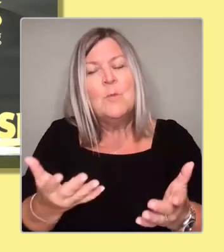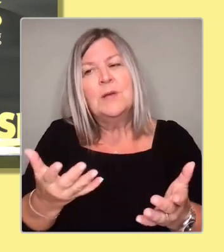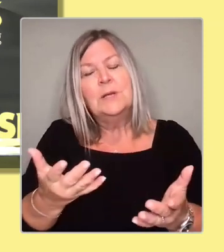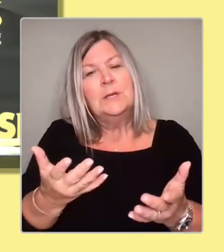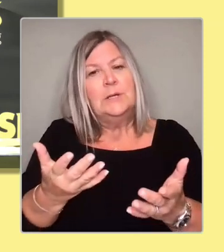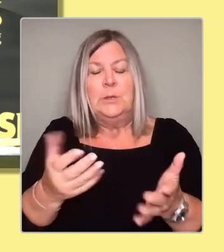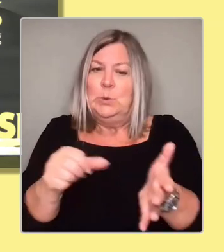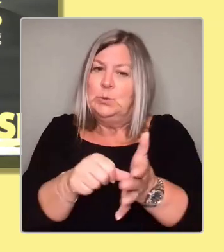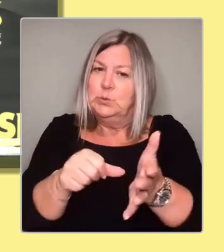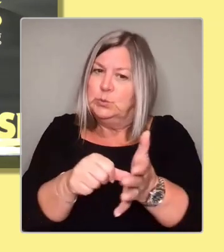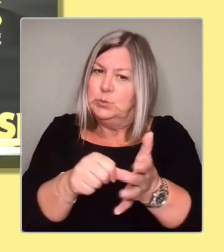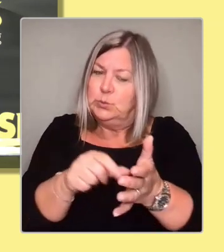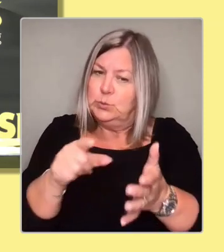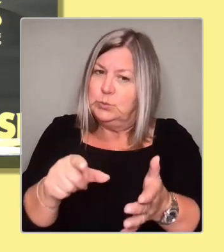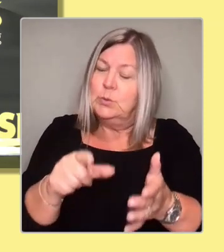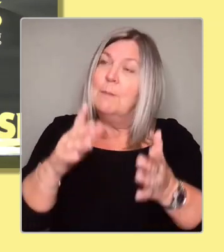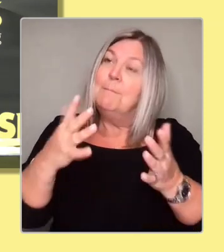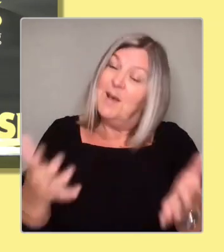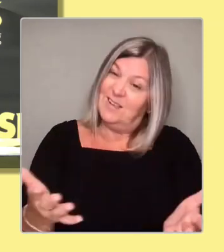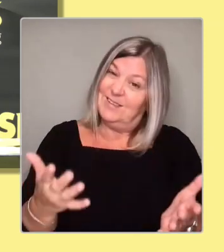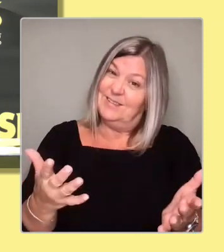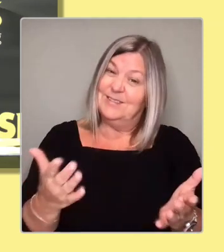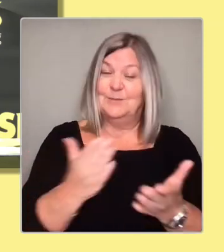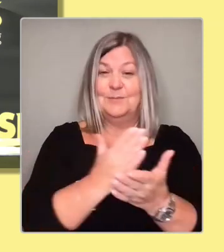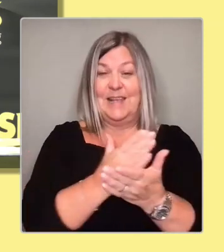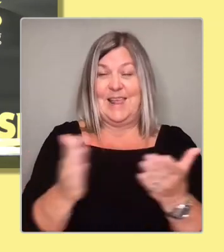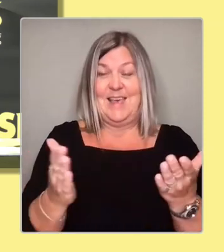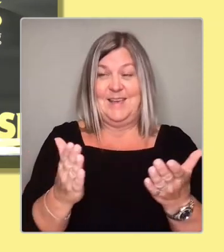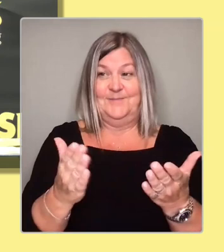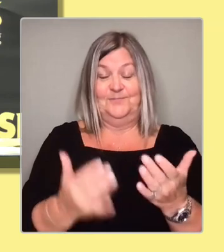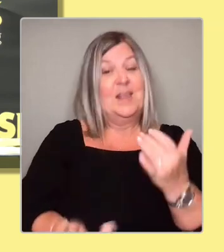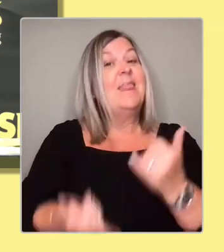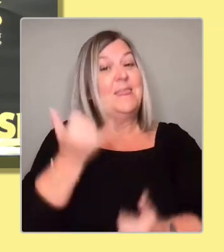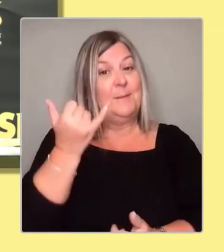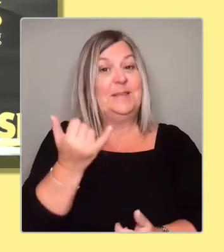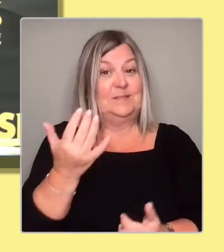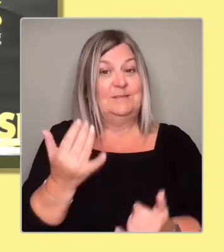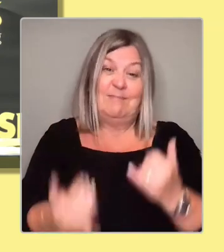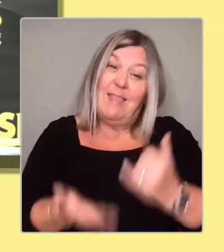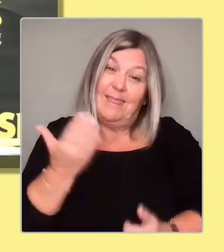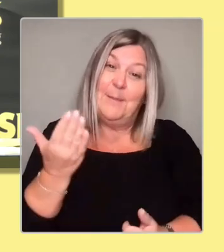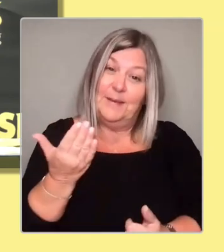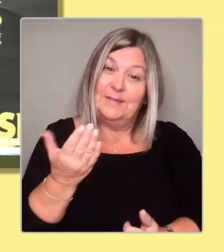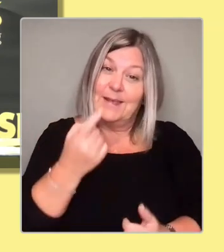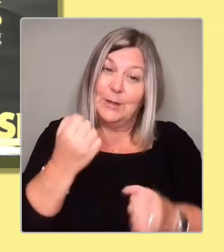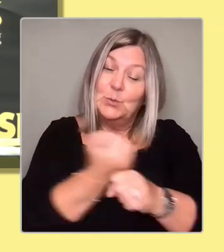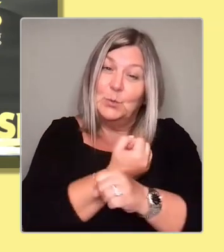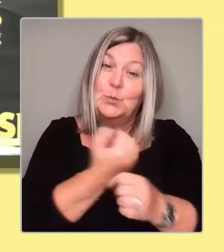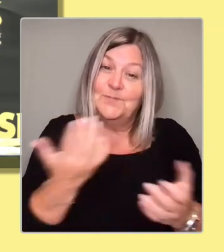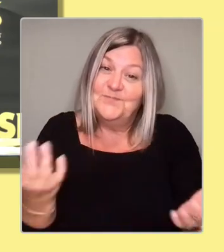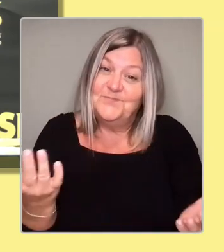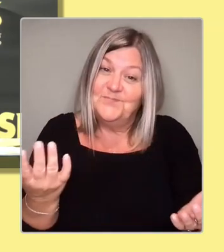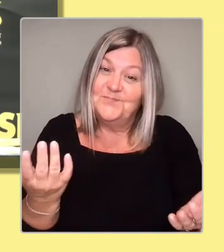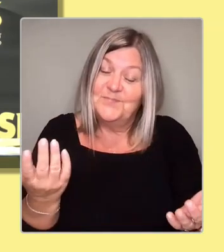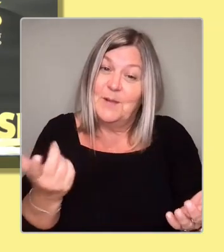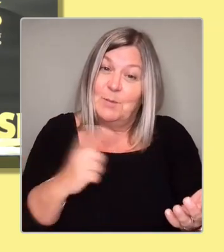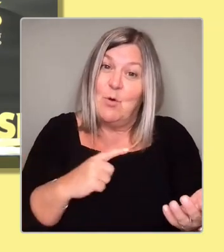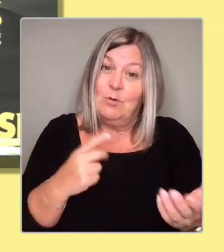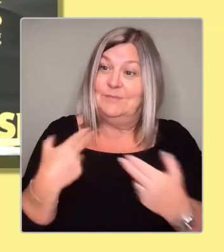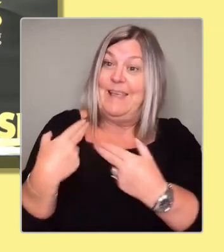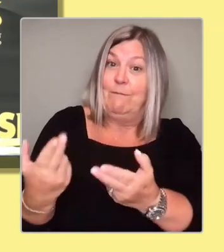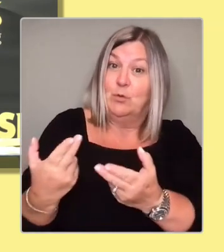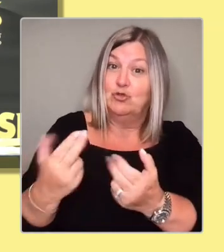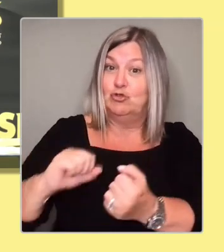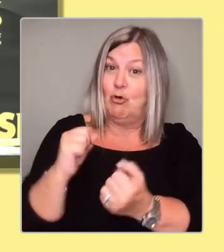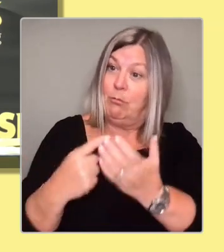what we can do under devolution. And I think we do have to be straight with people about that. Clearly, this government has done amazing things in terms of mitigating, know,